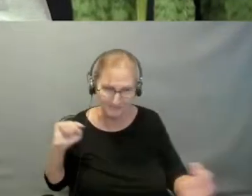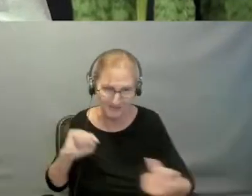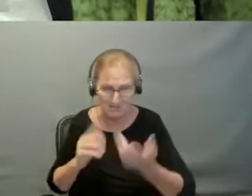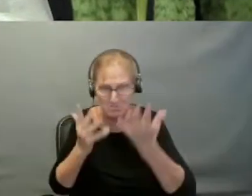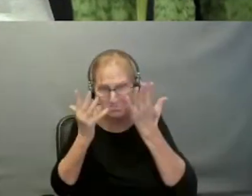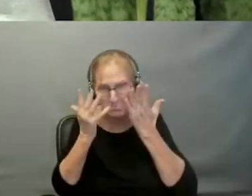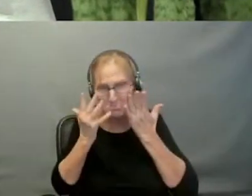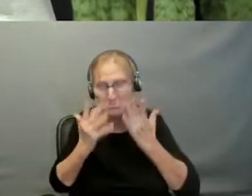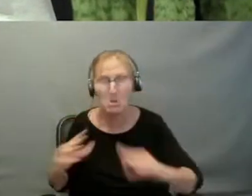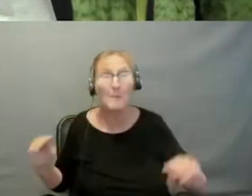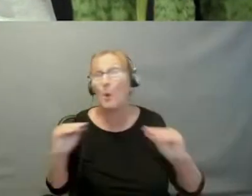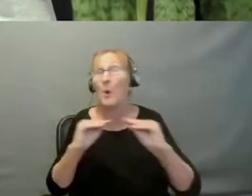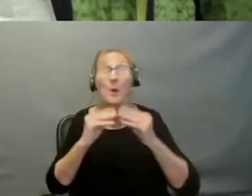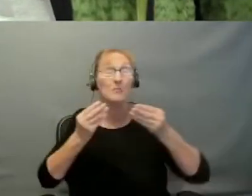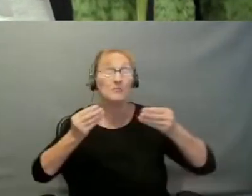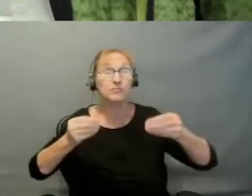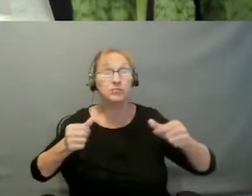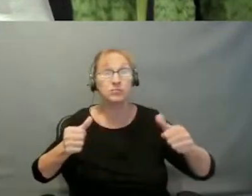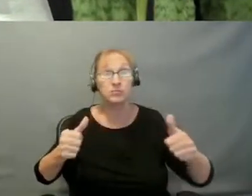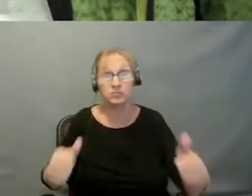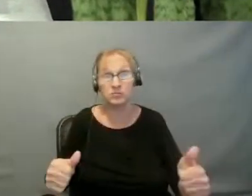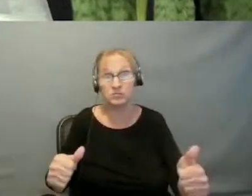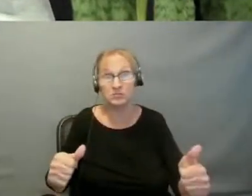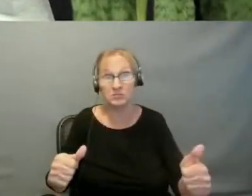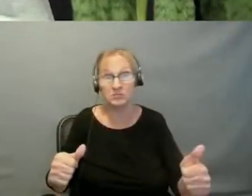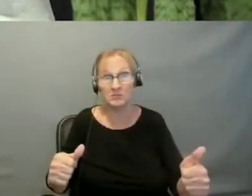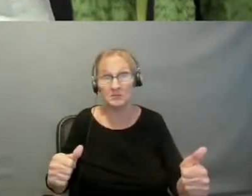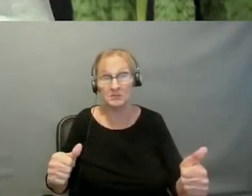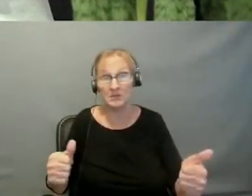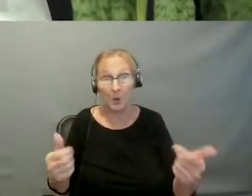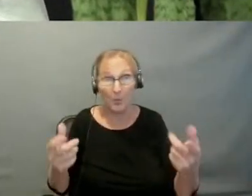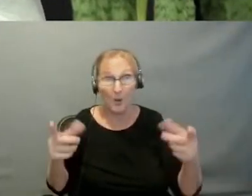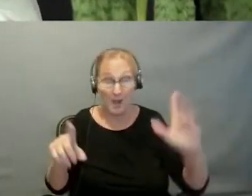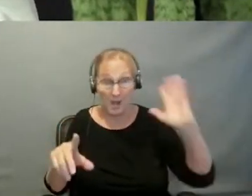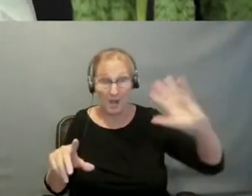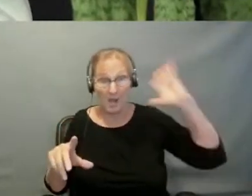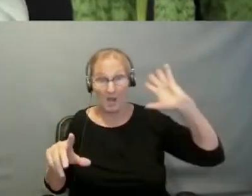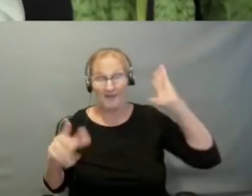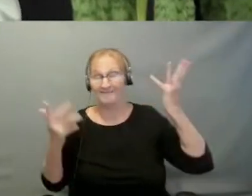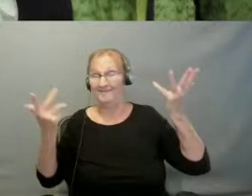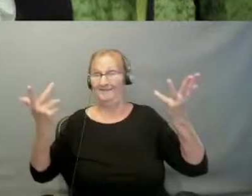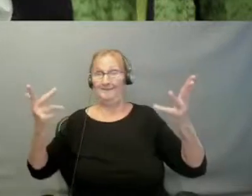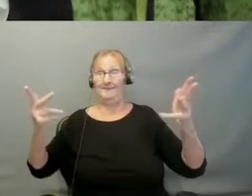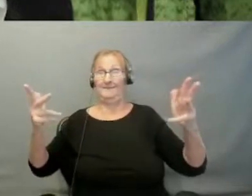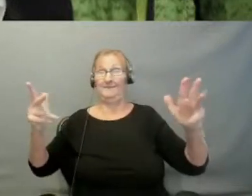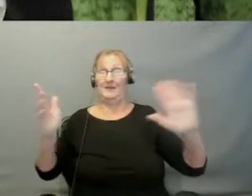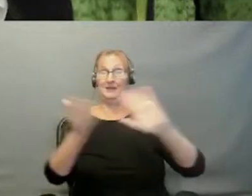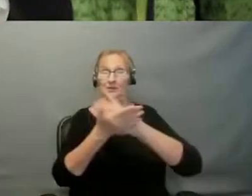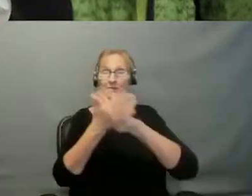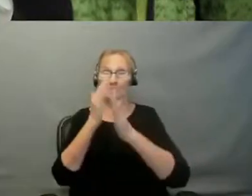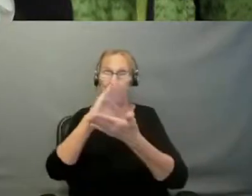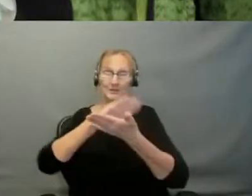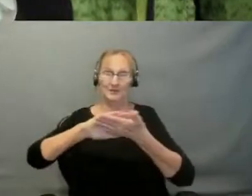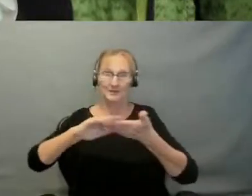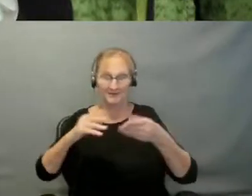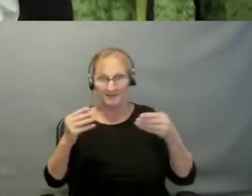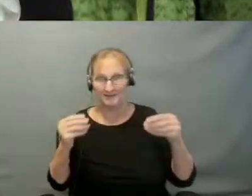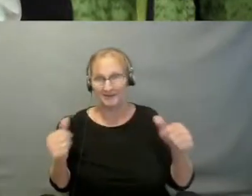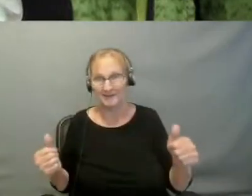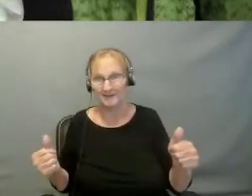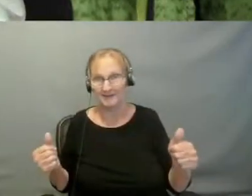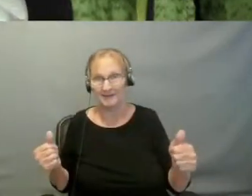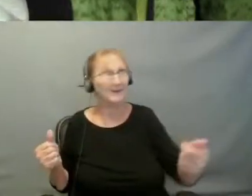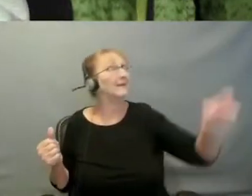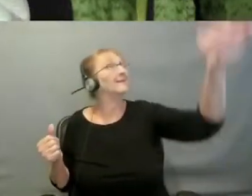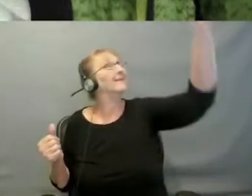more, for the old order has fallen. The one who sat on the throne said,